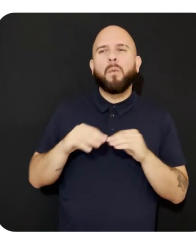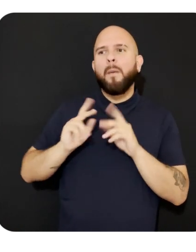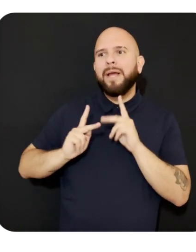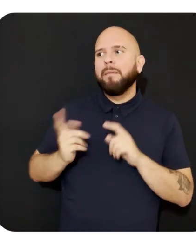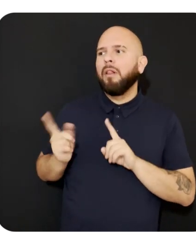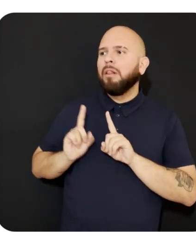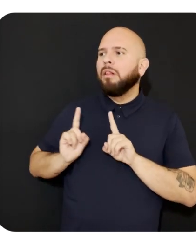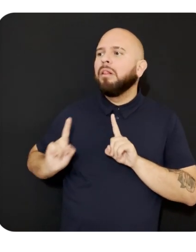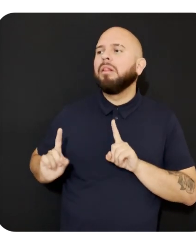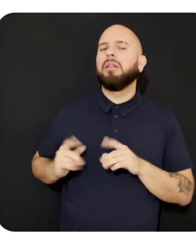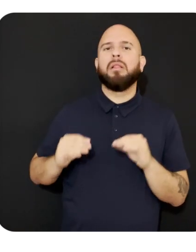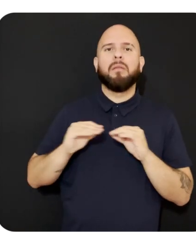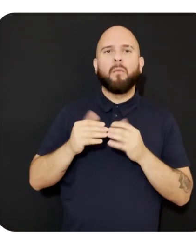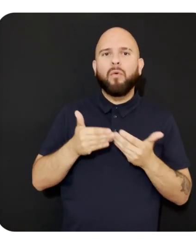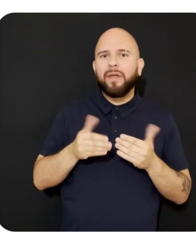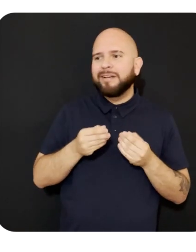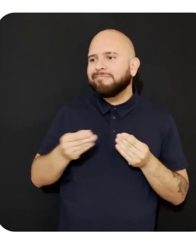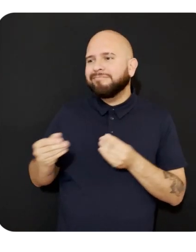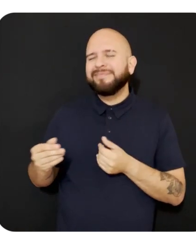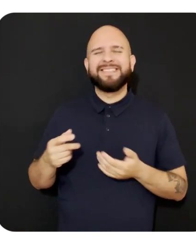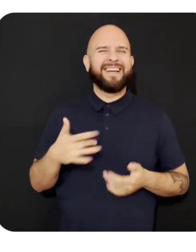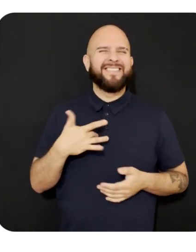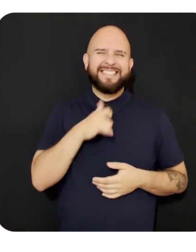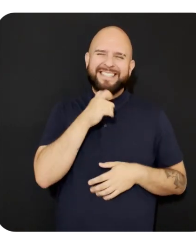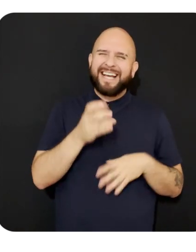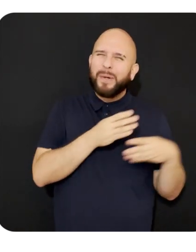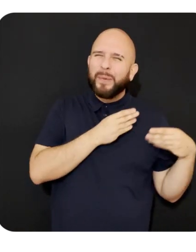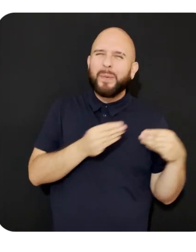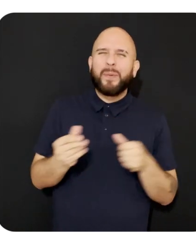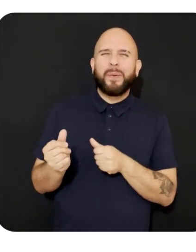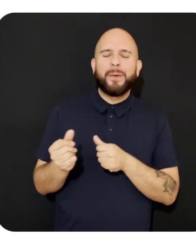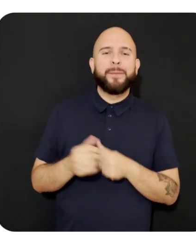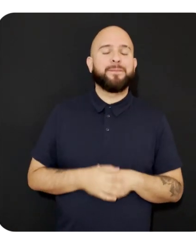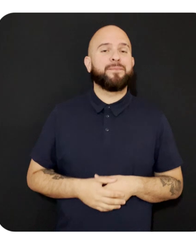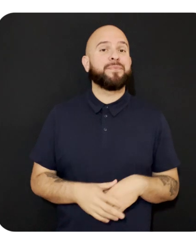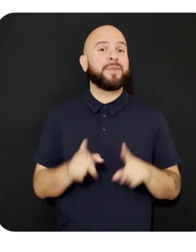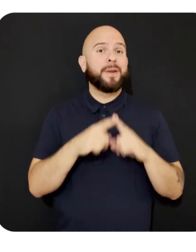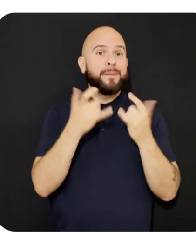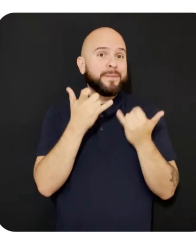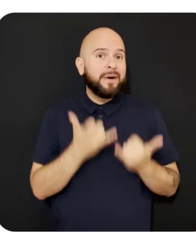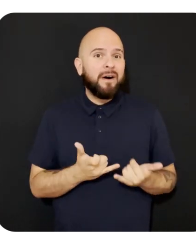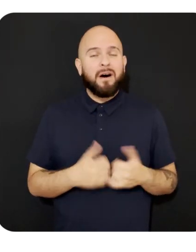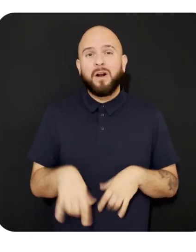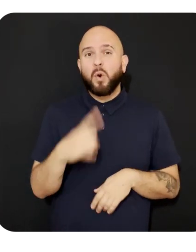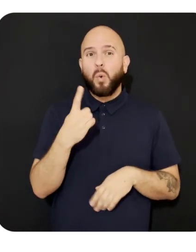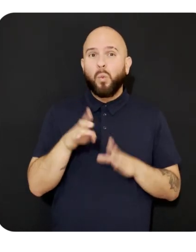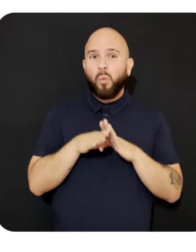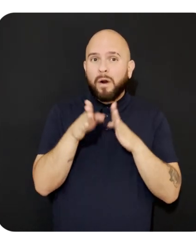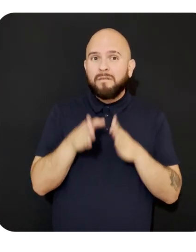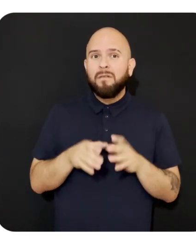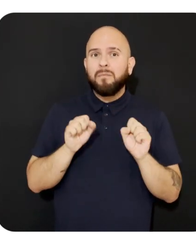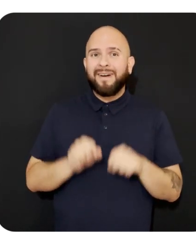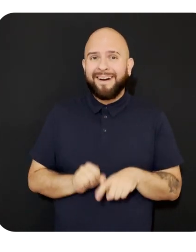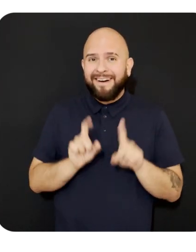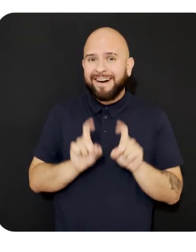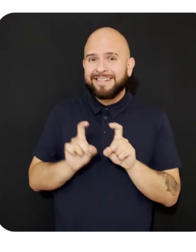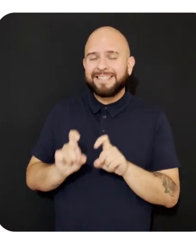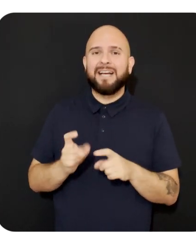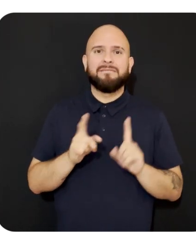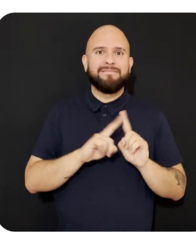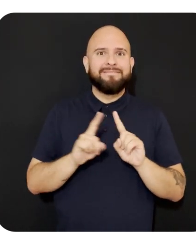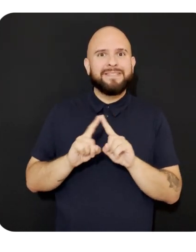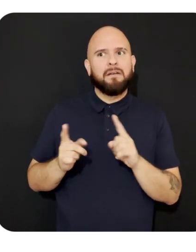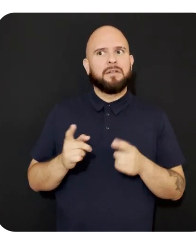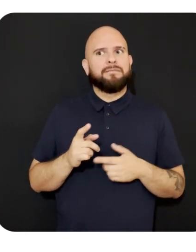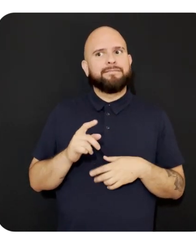devices using suboptimal workflows. But now, a single developer can test multiple instances of their